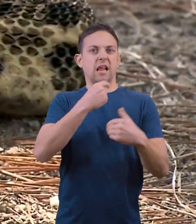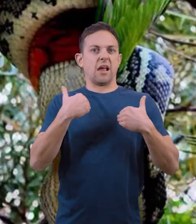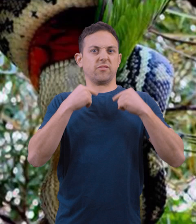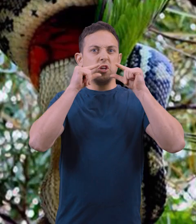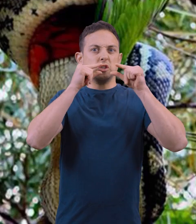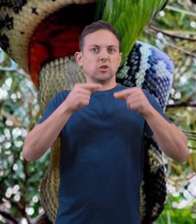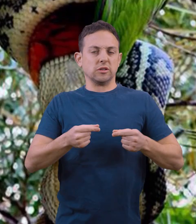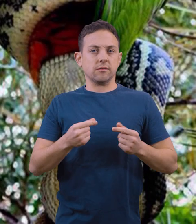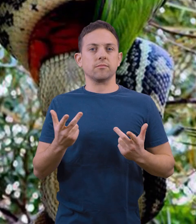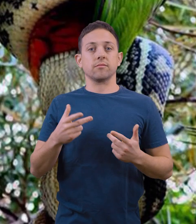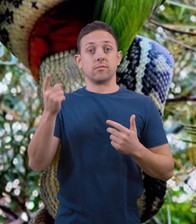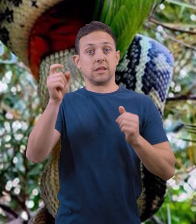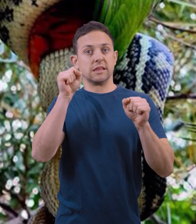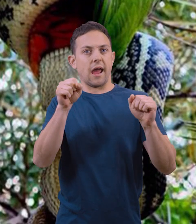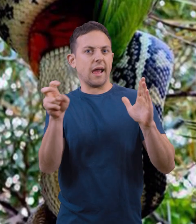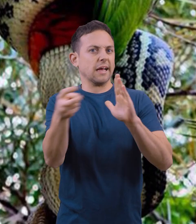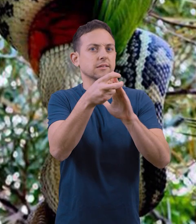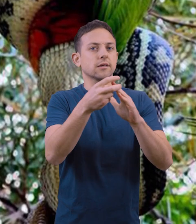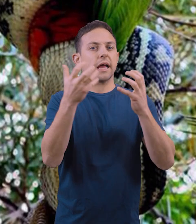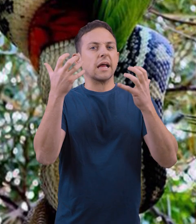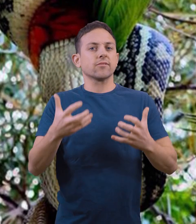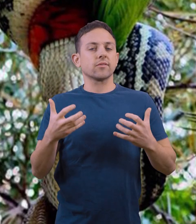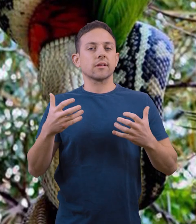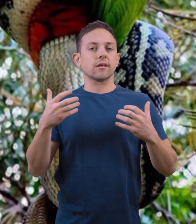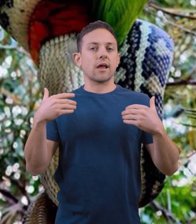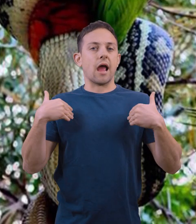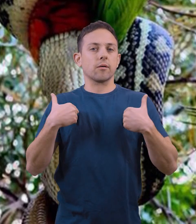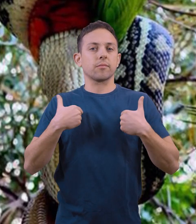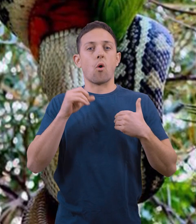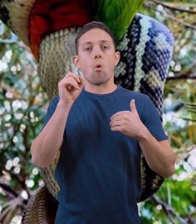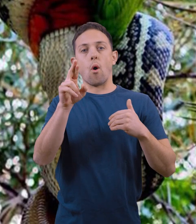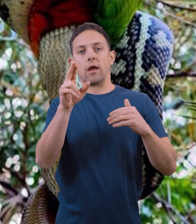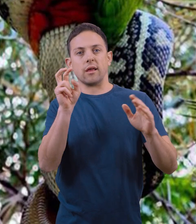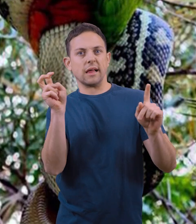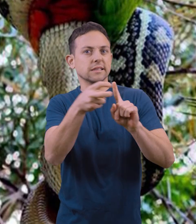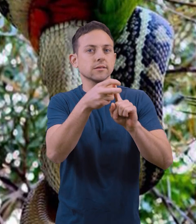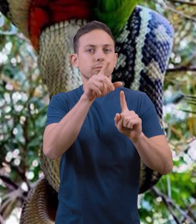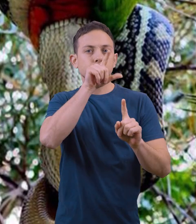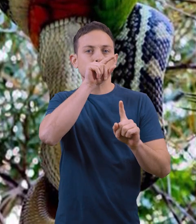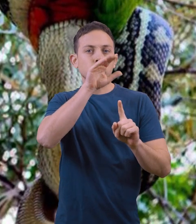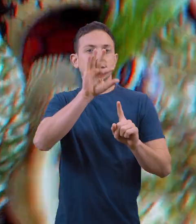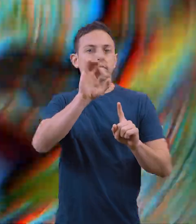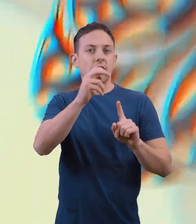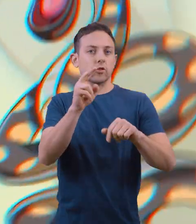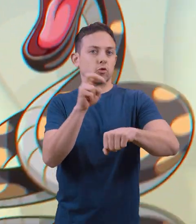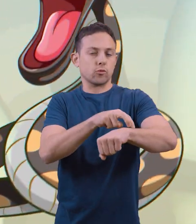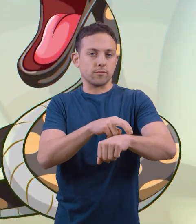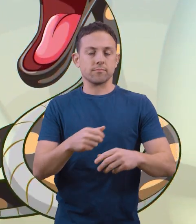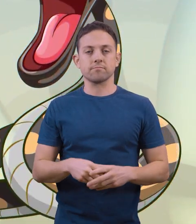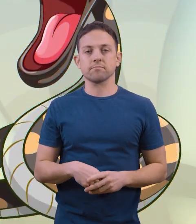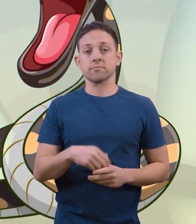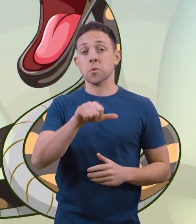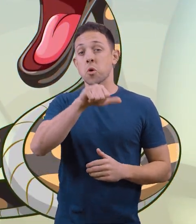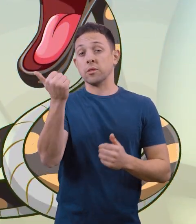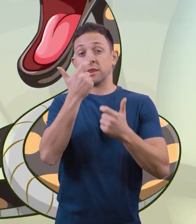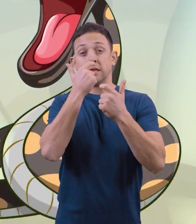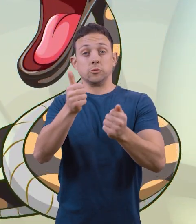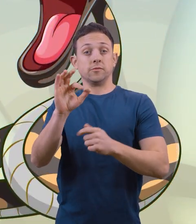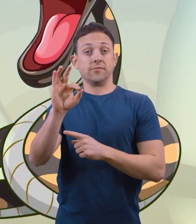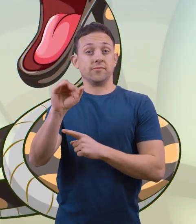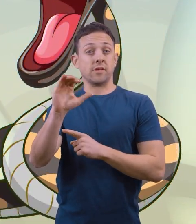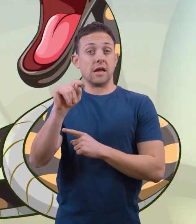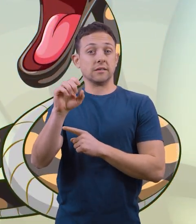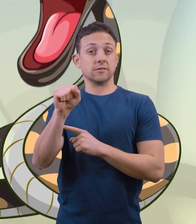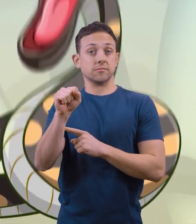teeth. This is so they can puncture heavier animal hides or pierce through the feathers of their prey. Other interesting